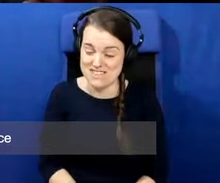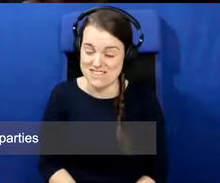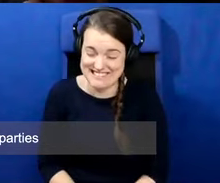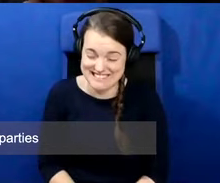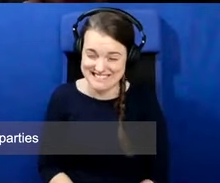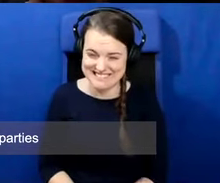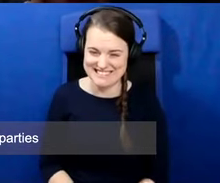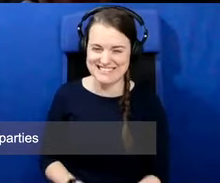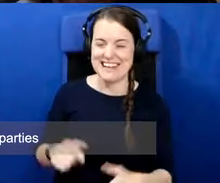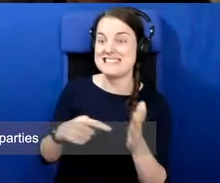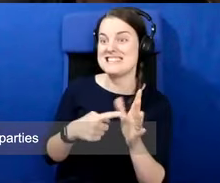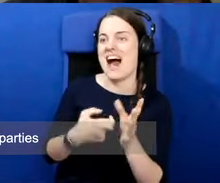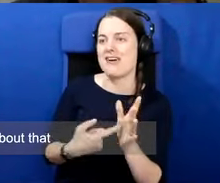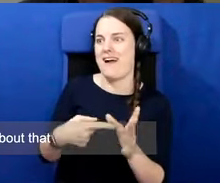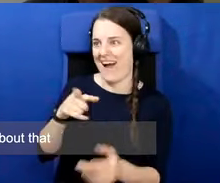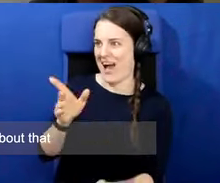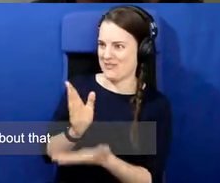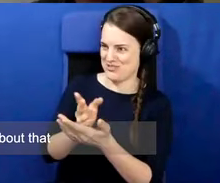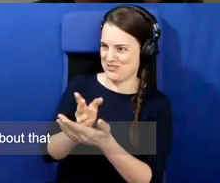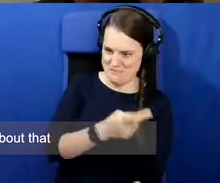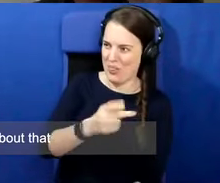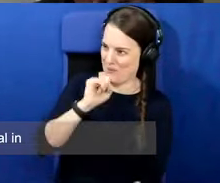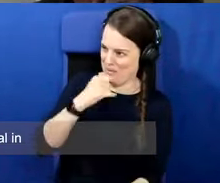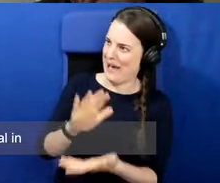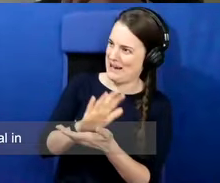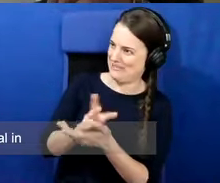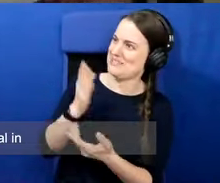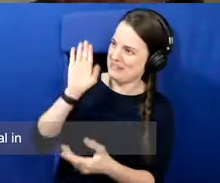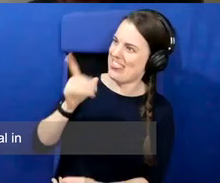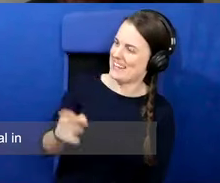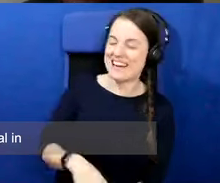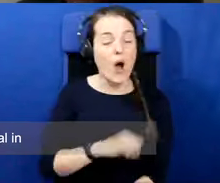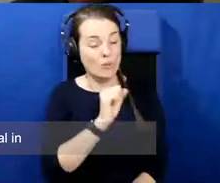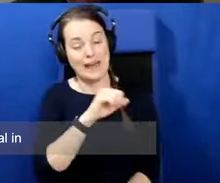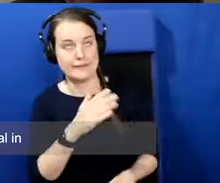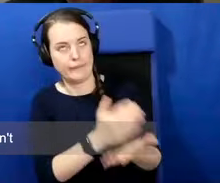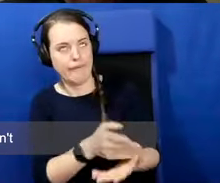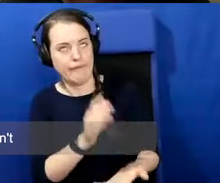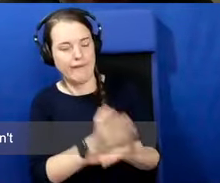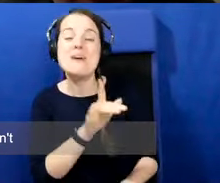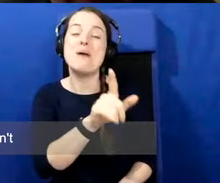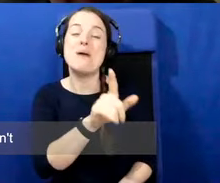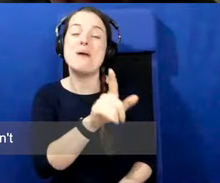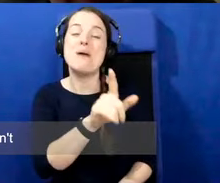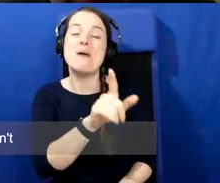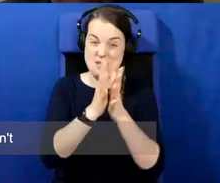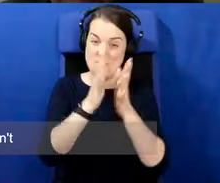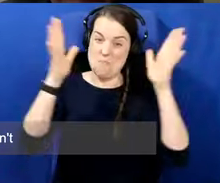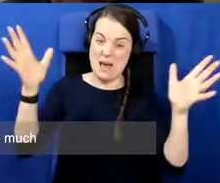I'm sure they would, both parties would have something to say about that. I'm sure they would, but, but, but in reality, in the bigger picture, doesn't.